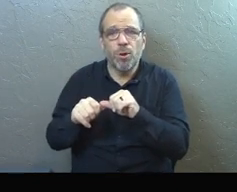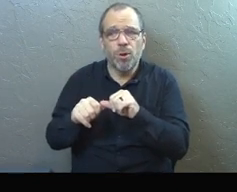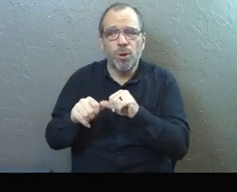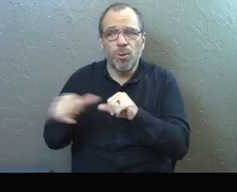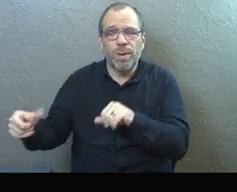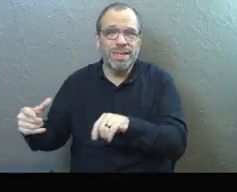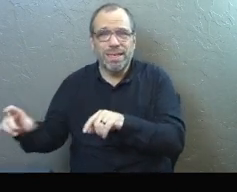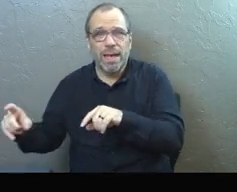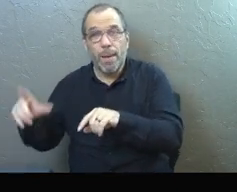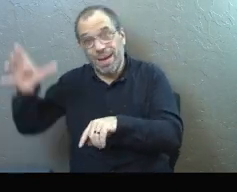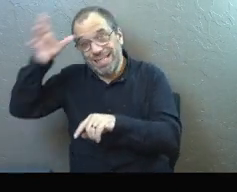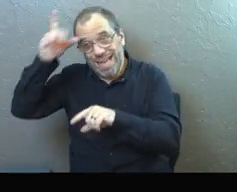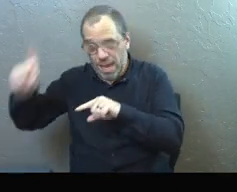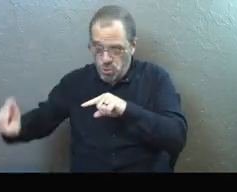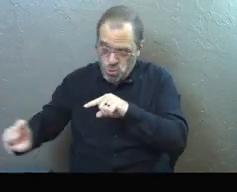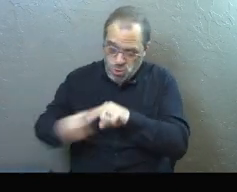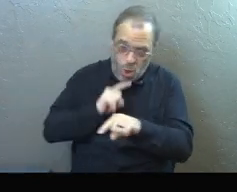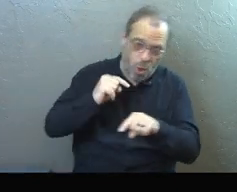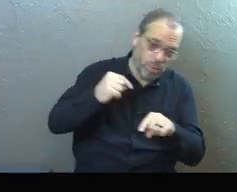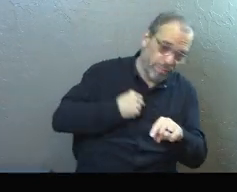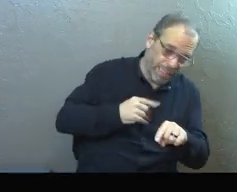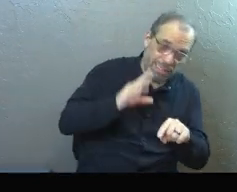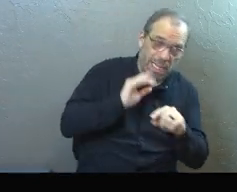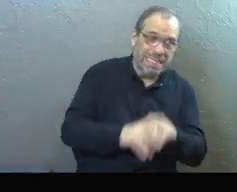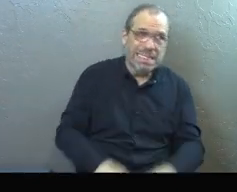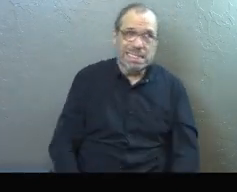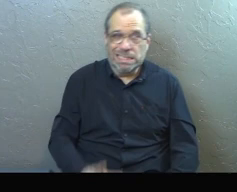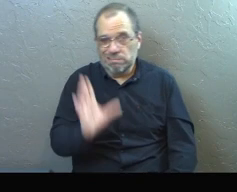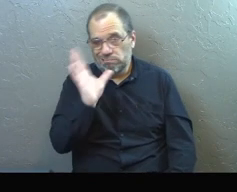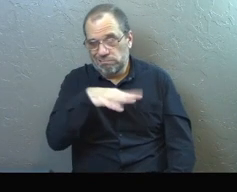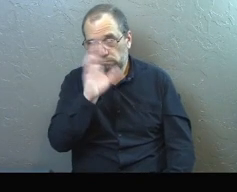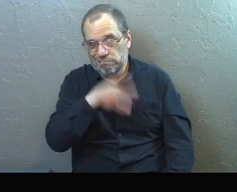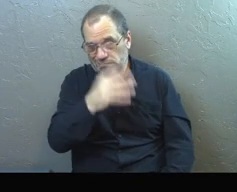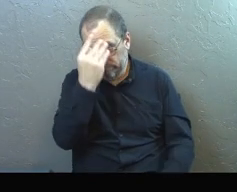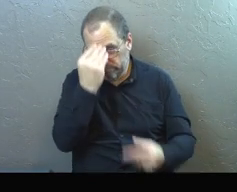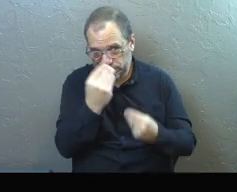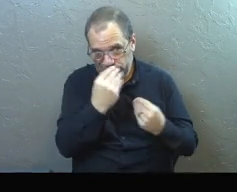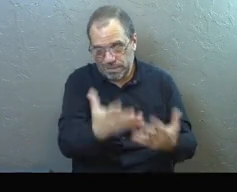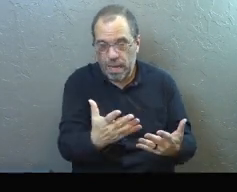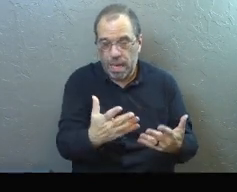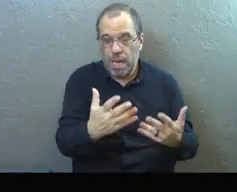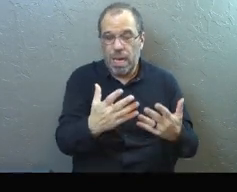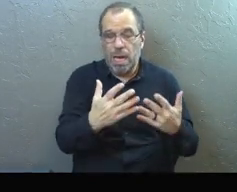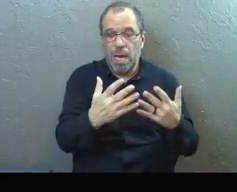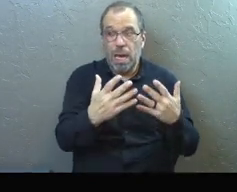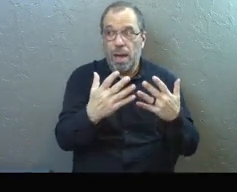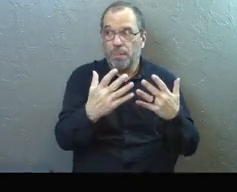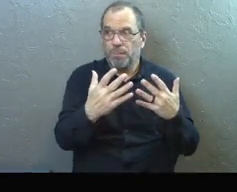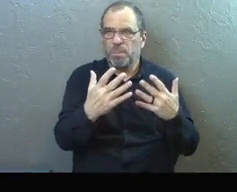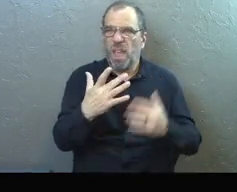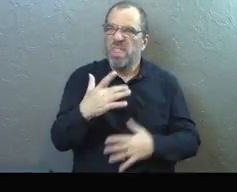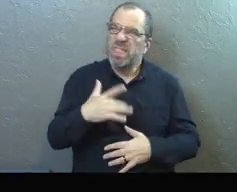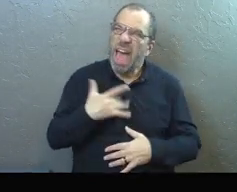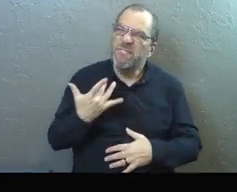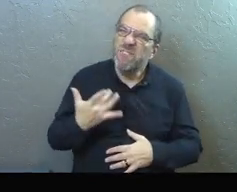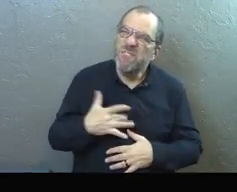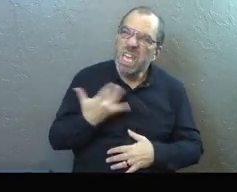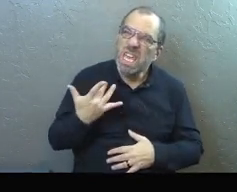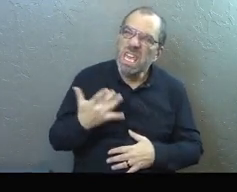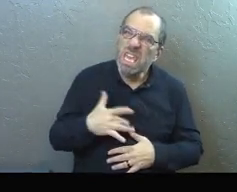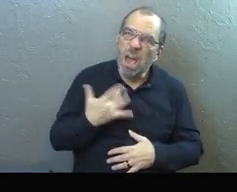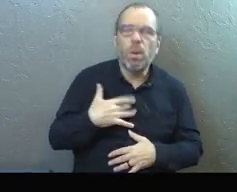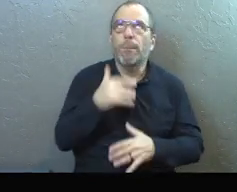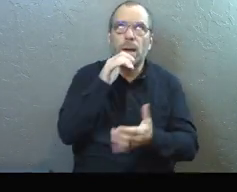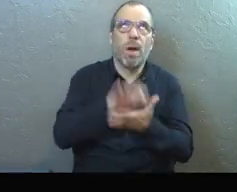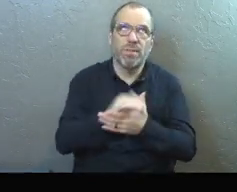phone call from my dad who talked to them saying, hey, this is happening. And it was like the feeling we